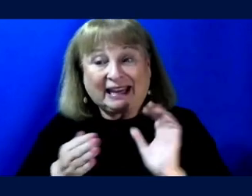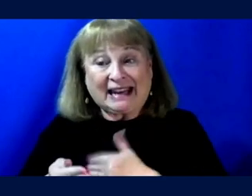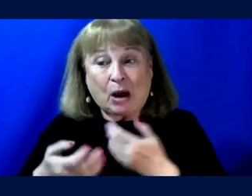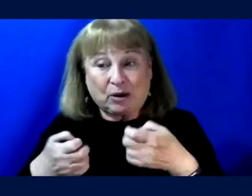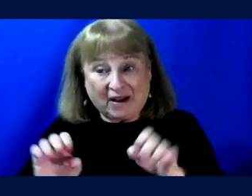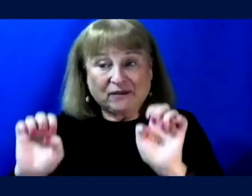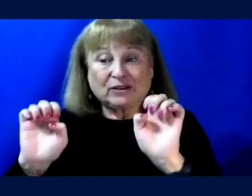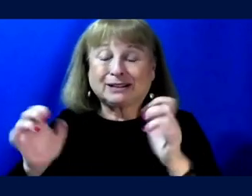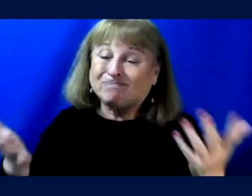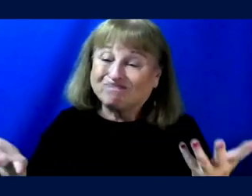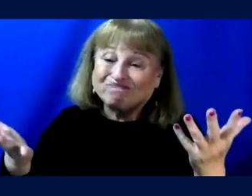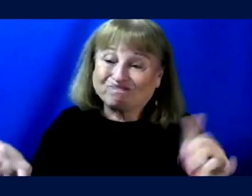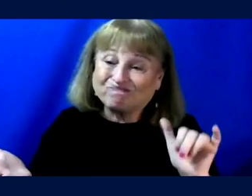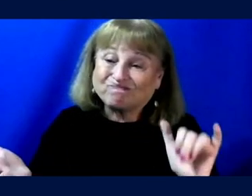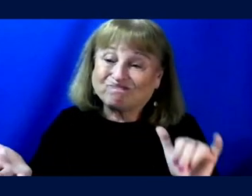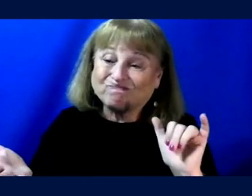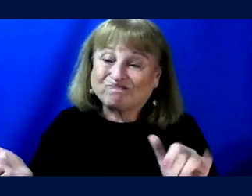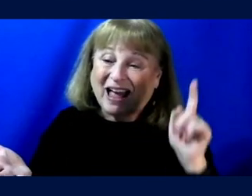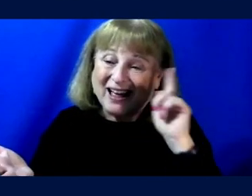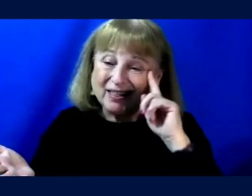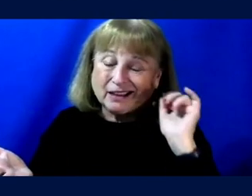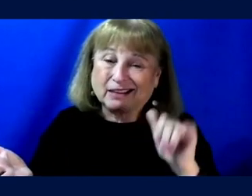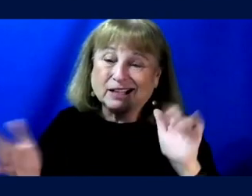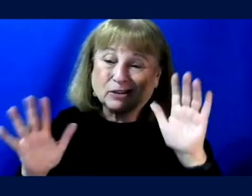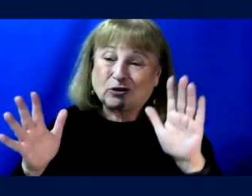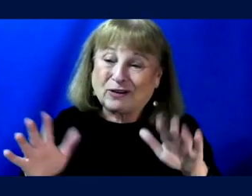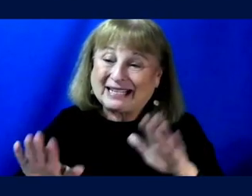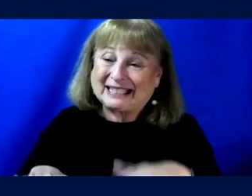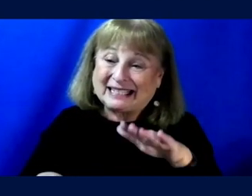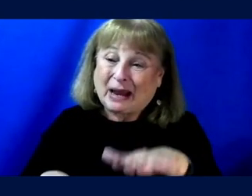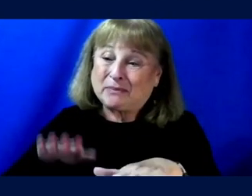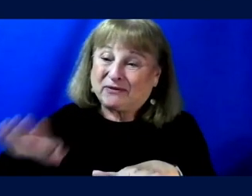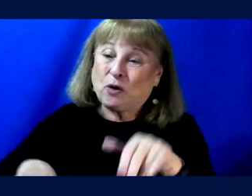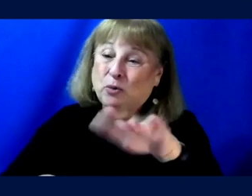and, uh, yeah, I, I think, uh, those are the great steps forward.